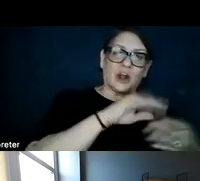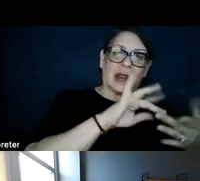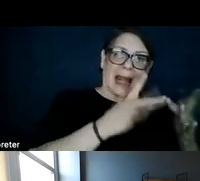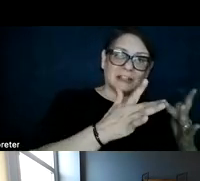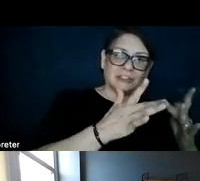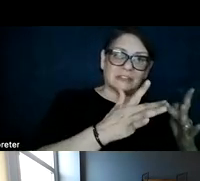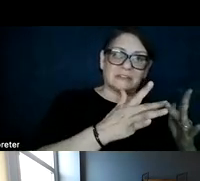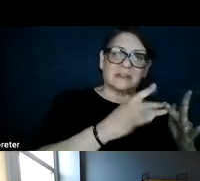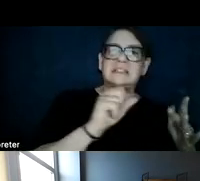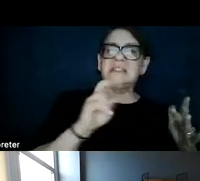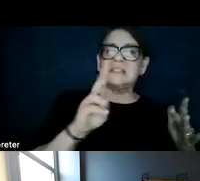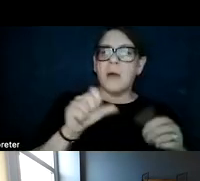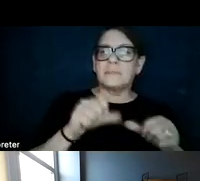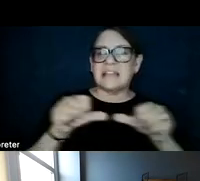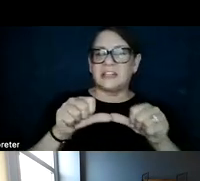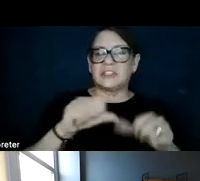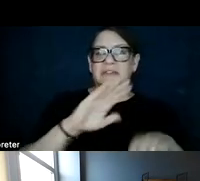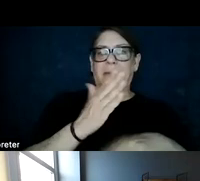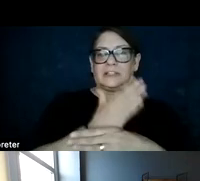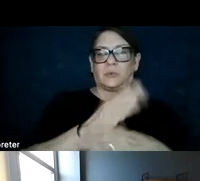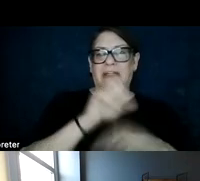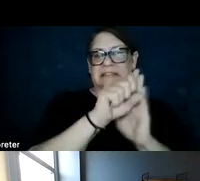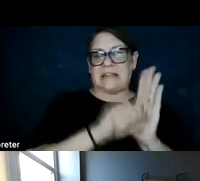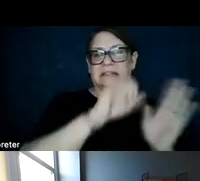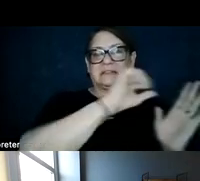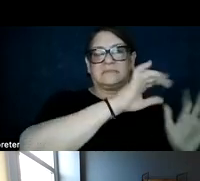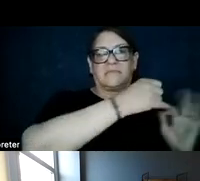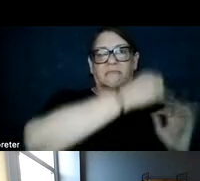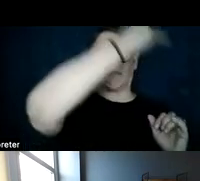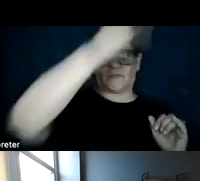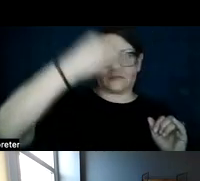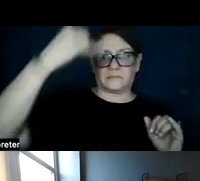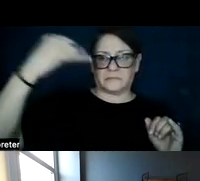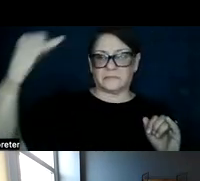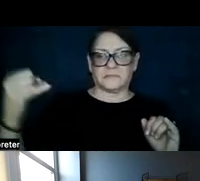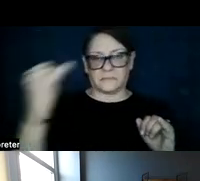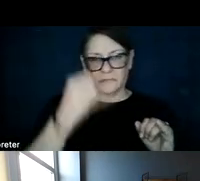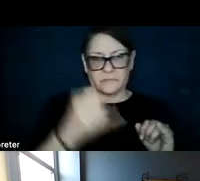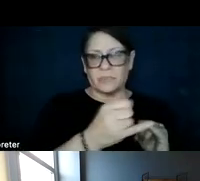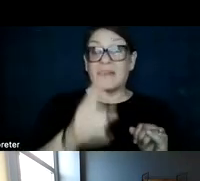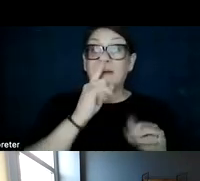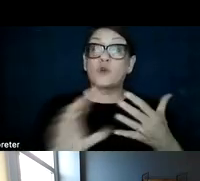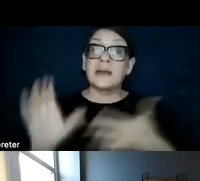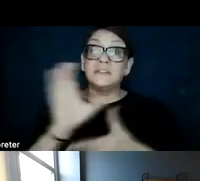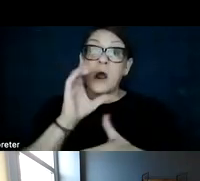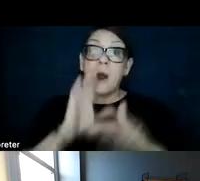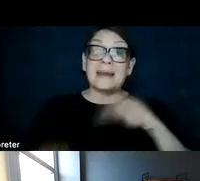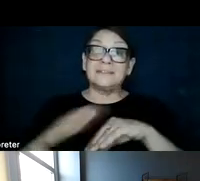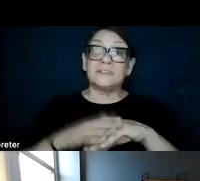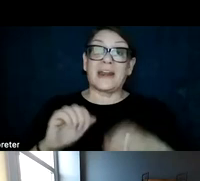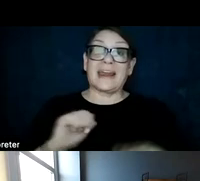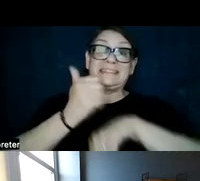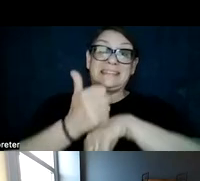substation point between states. And these criteria are based off of existing